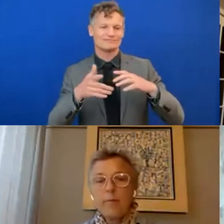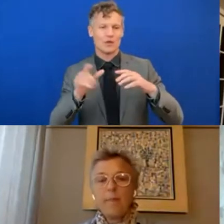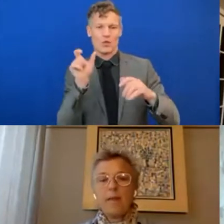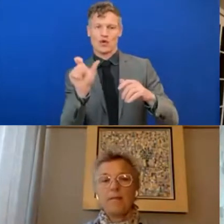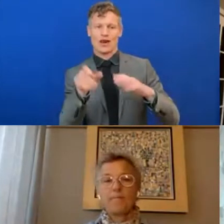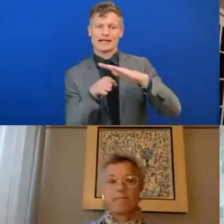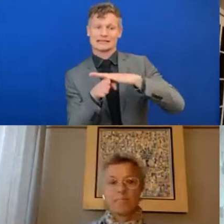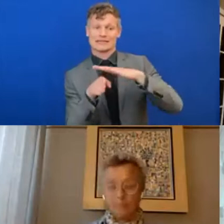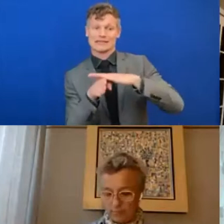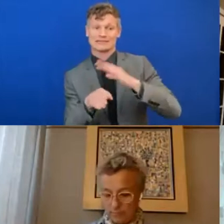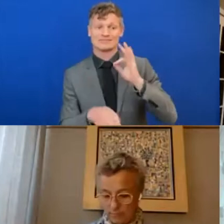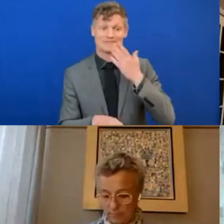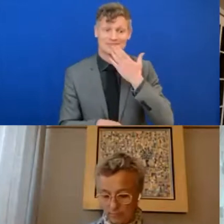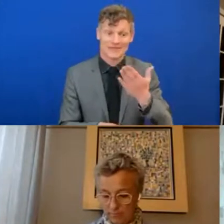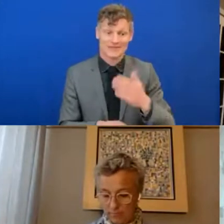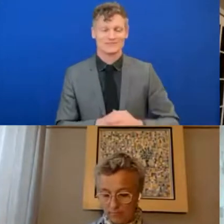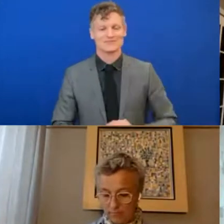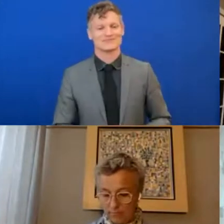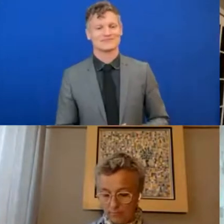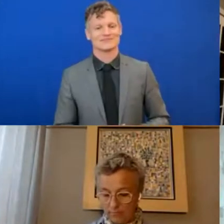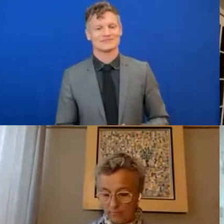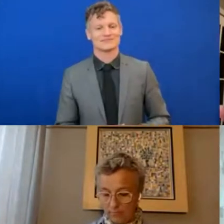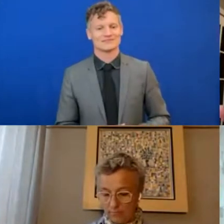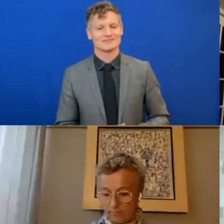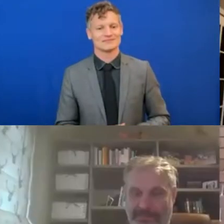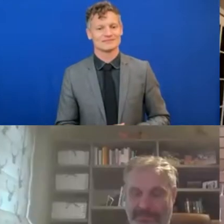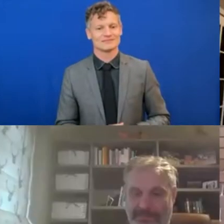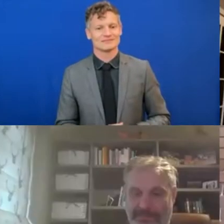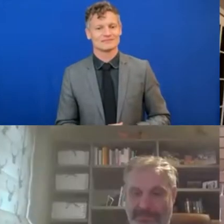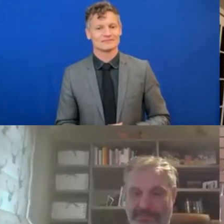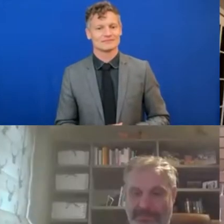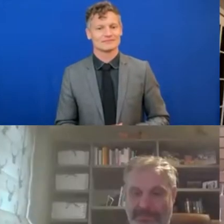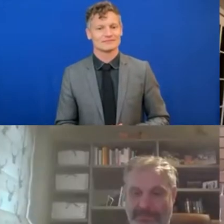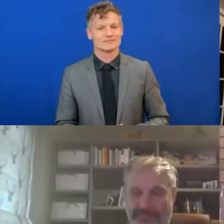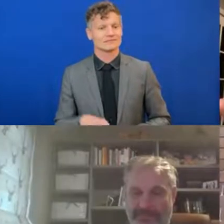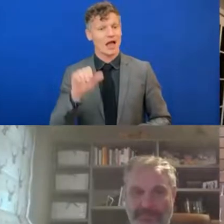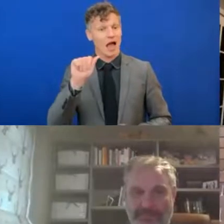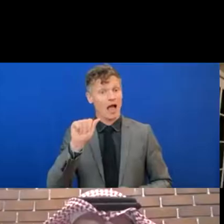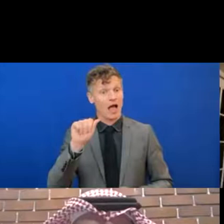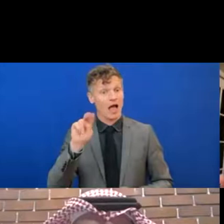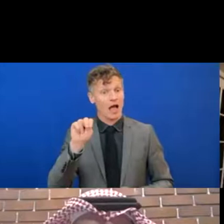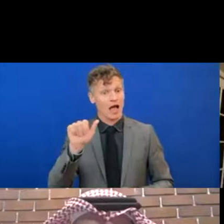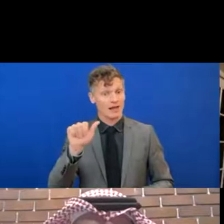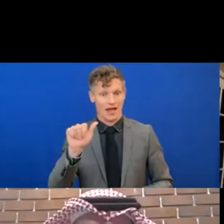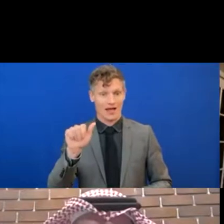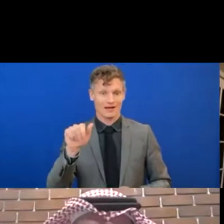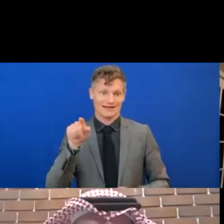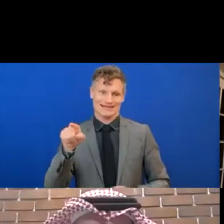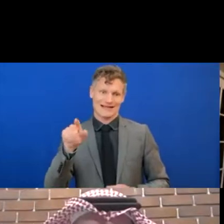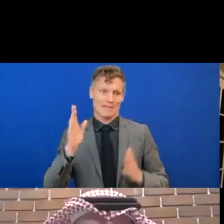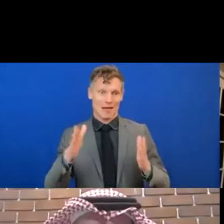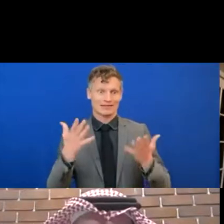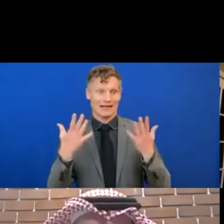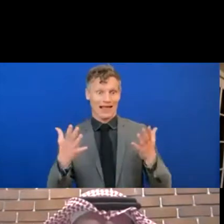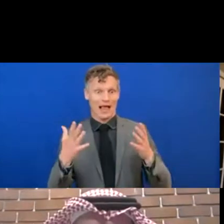Well, thank you, Lizette. All right. So then Anna has the great challenge of putting together a word cloud really fast,